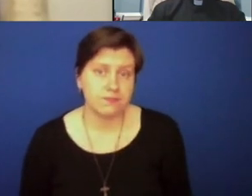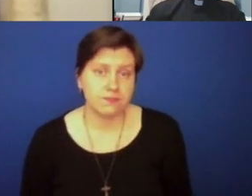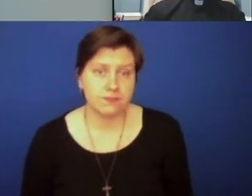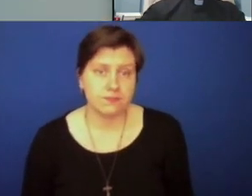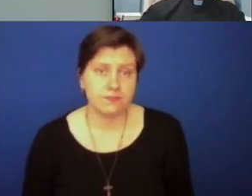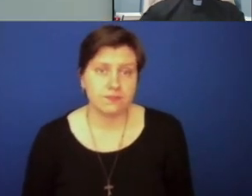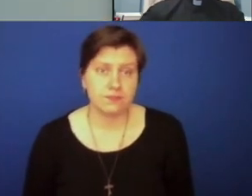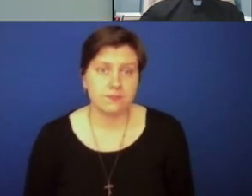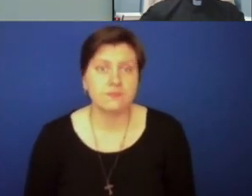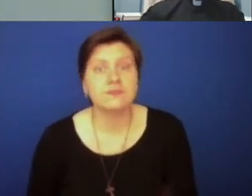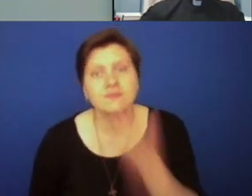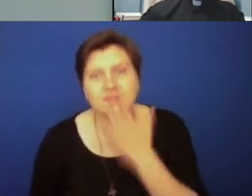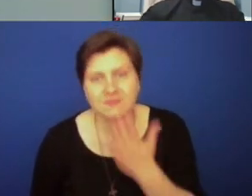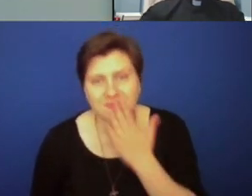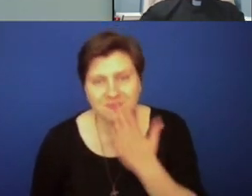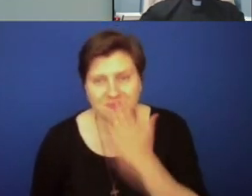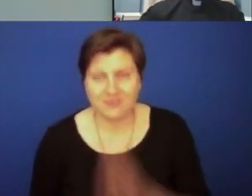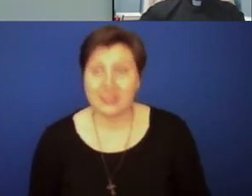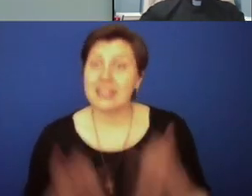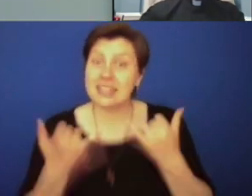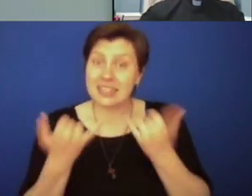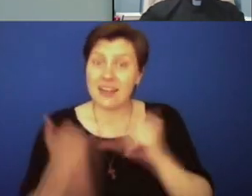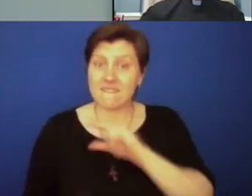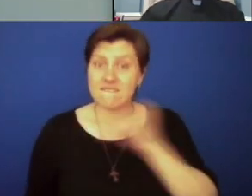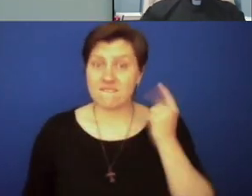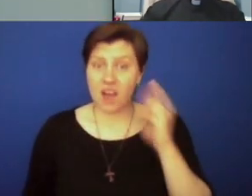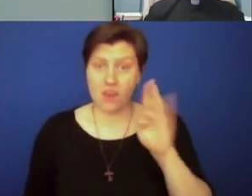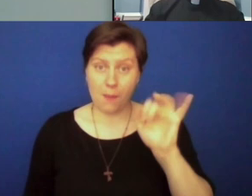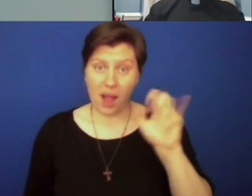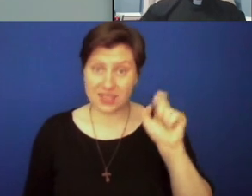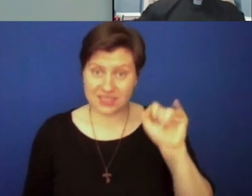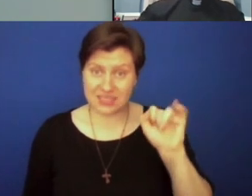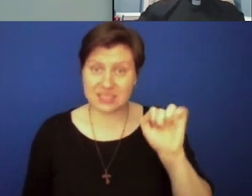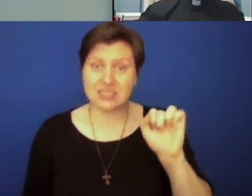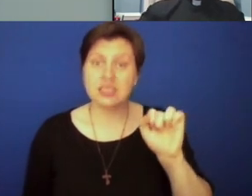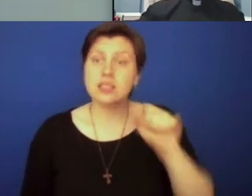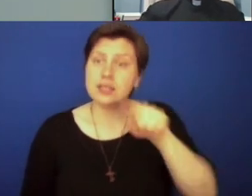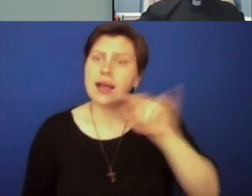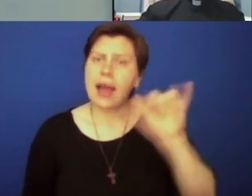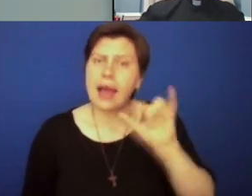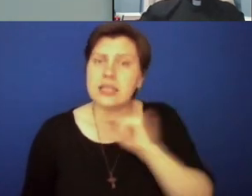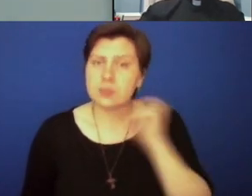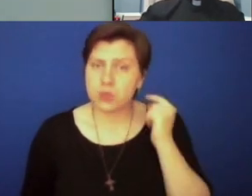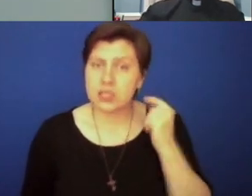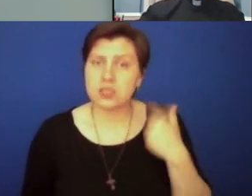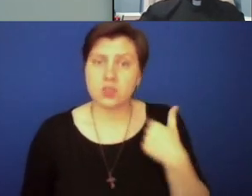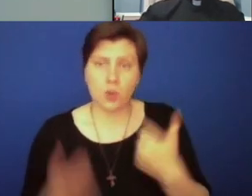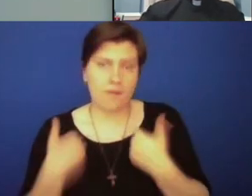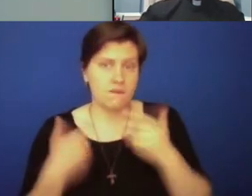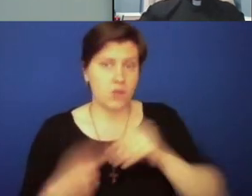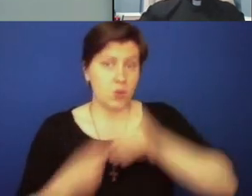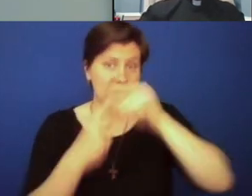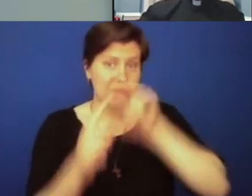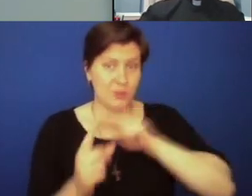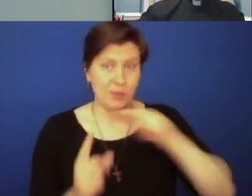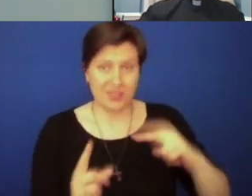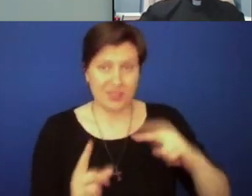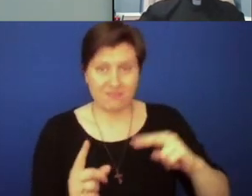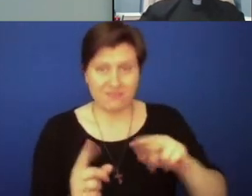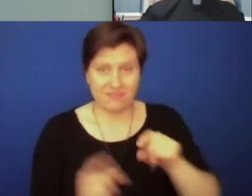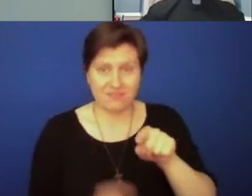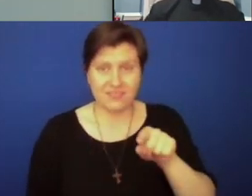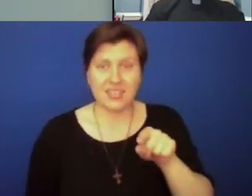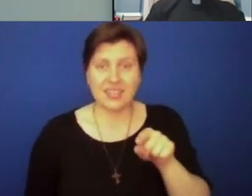Thank you so much, Gerald. Father Boxy, turning to you as a priest, you bring a unique perspective to this conversation and